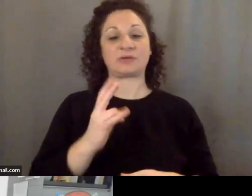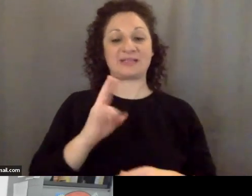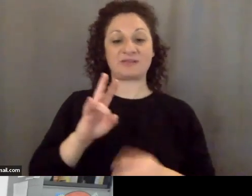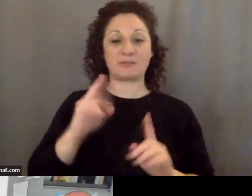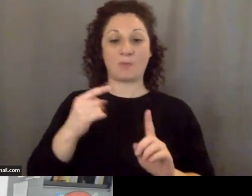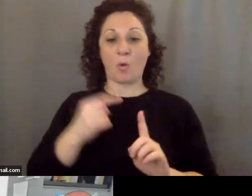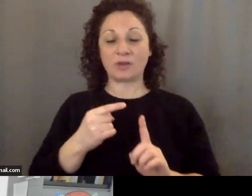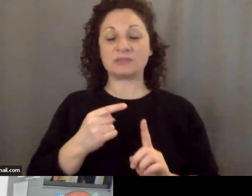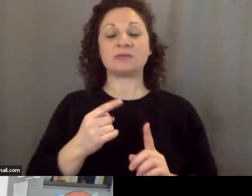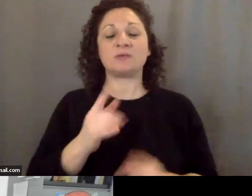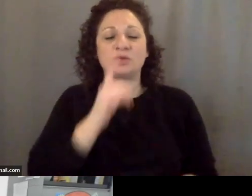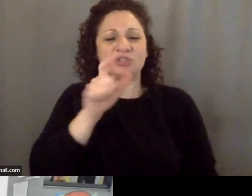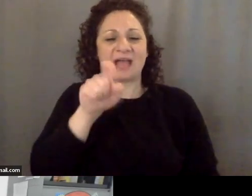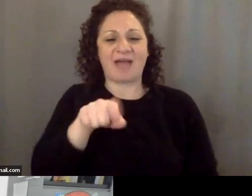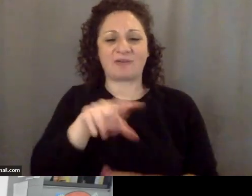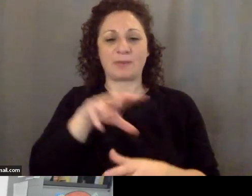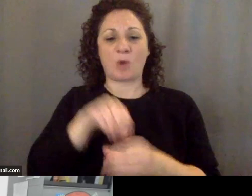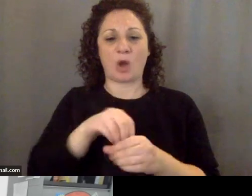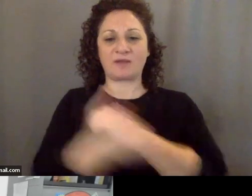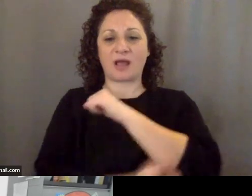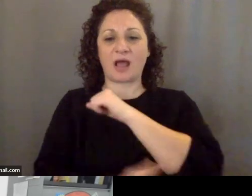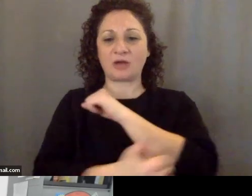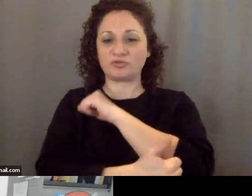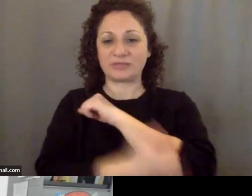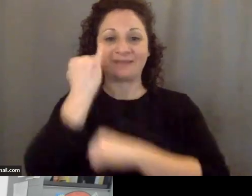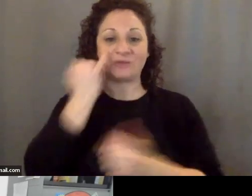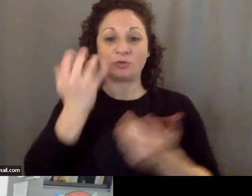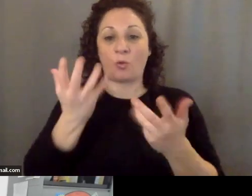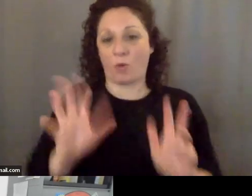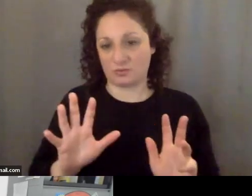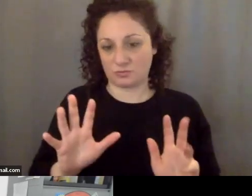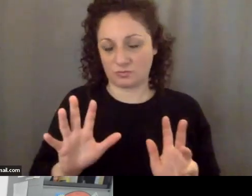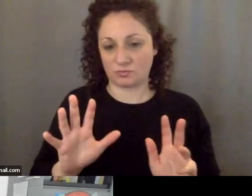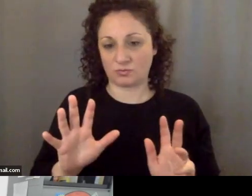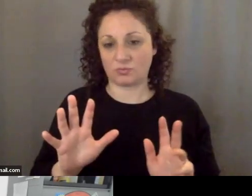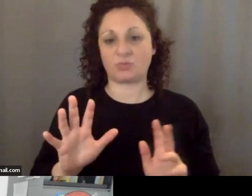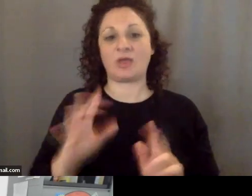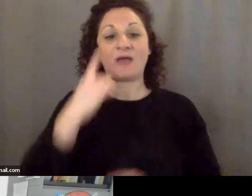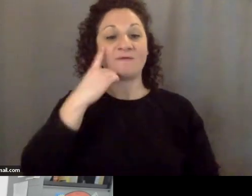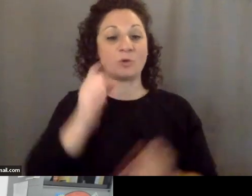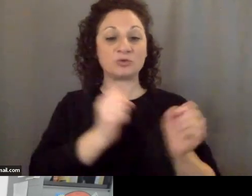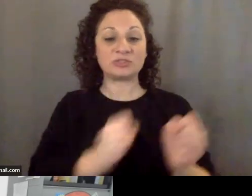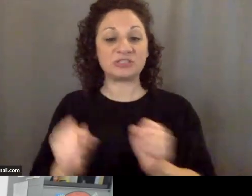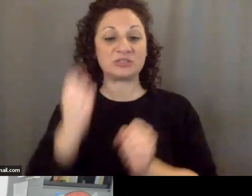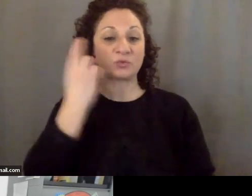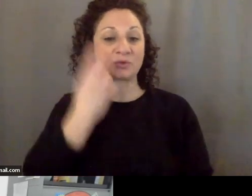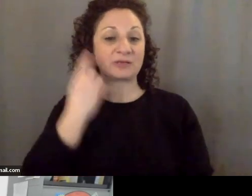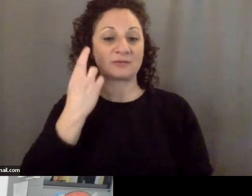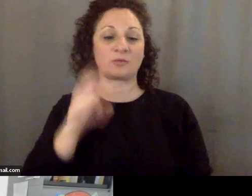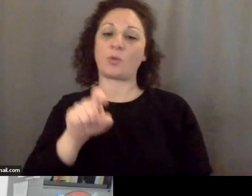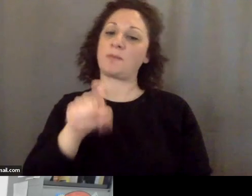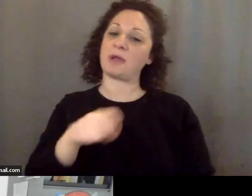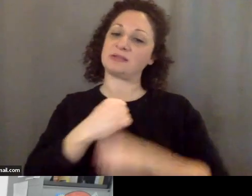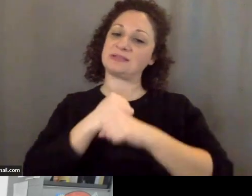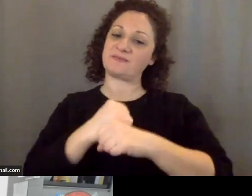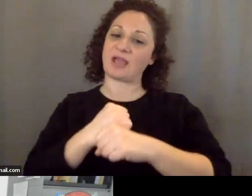you shouldn't have to be part of a country when you don't want to be and for strategic reasons we must defend Taiwan